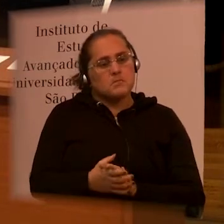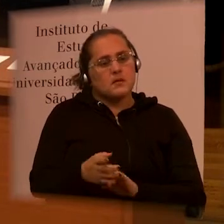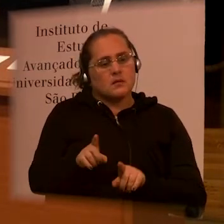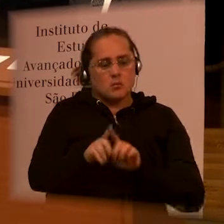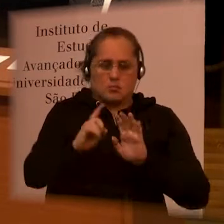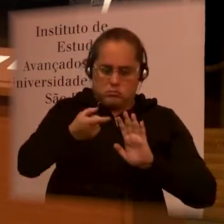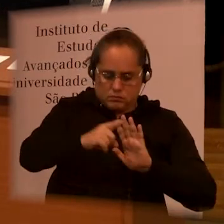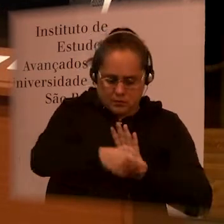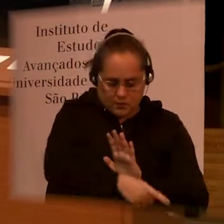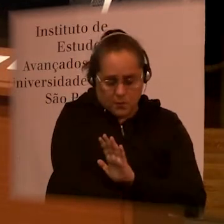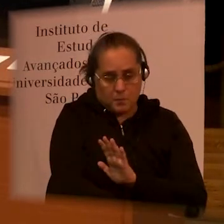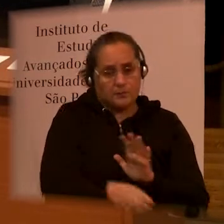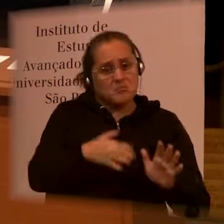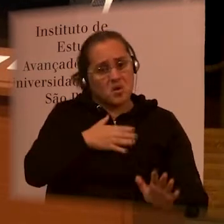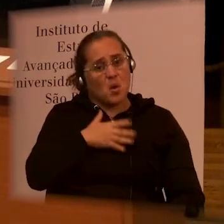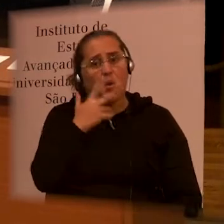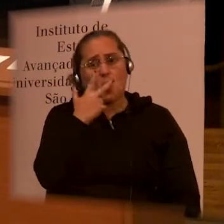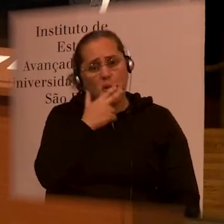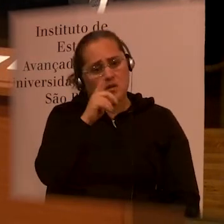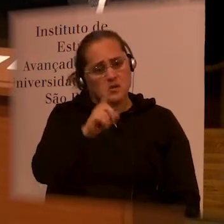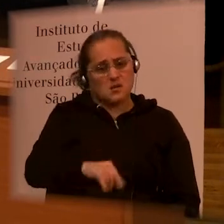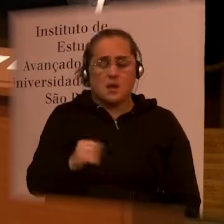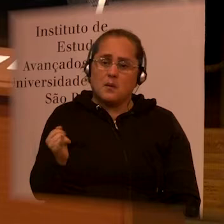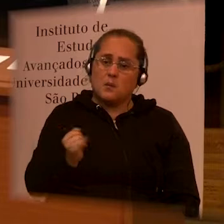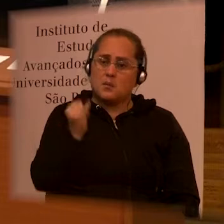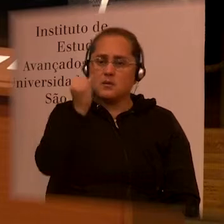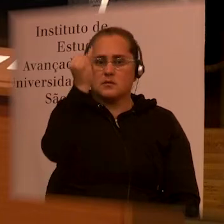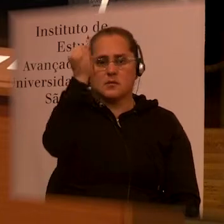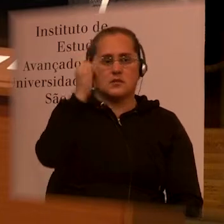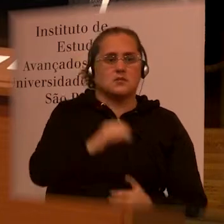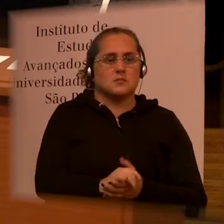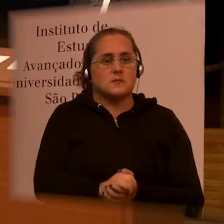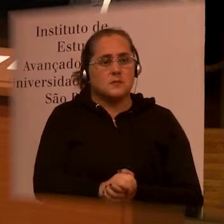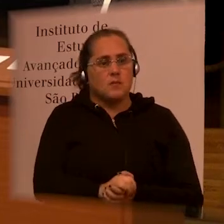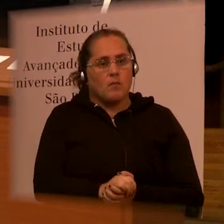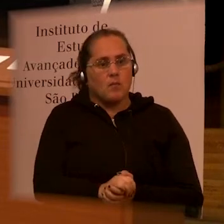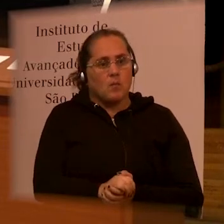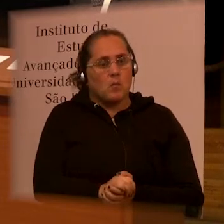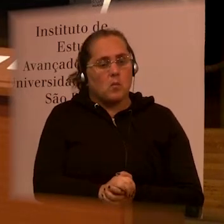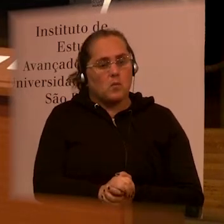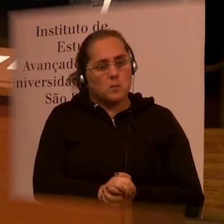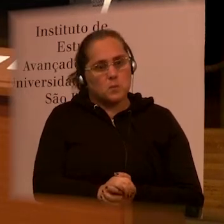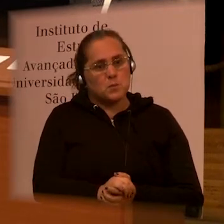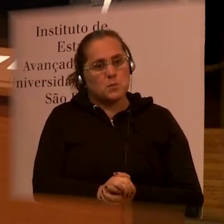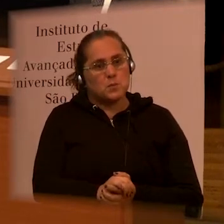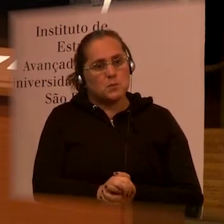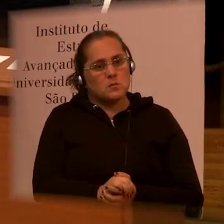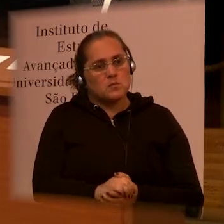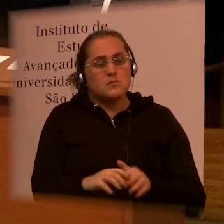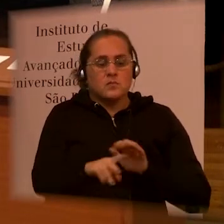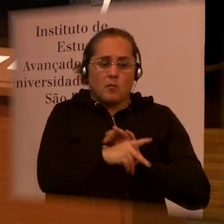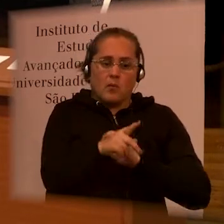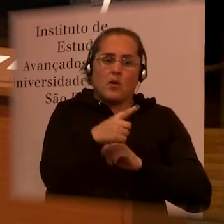important to explore, but I'd suggest that that's the way through to get that more information.